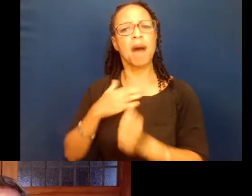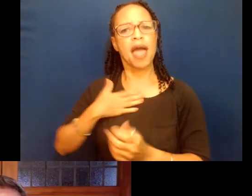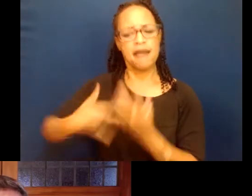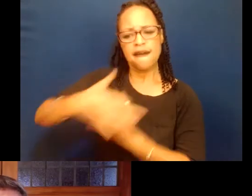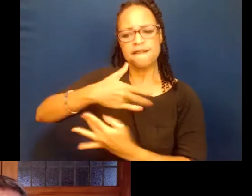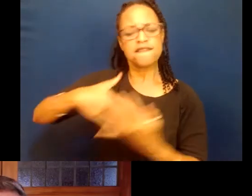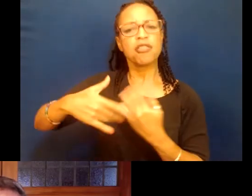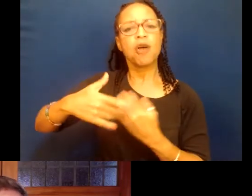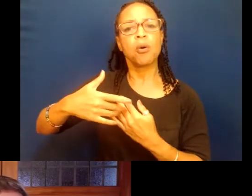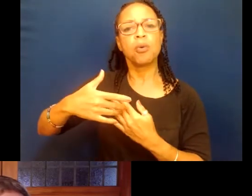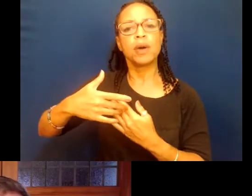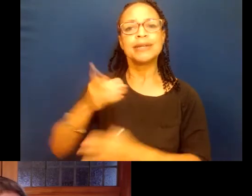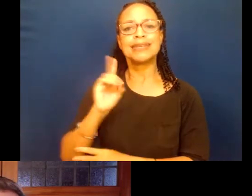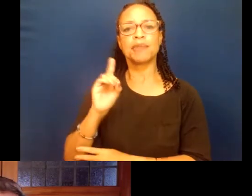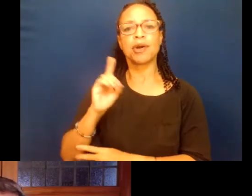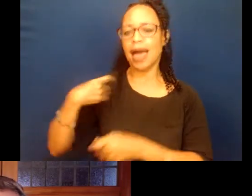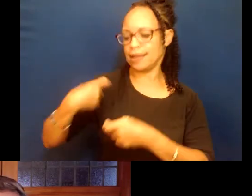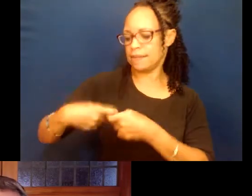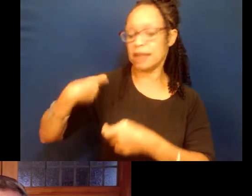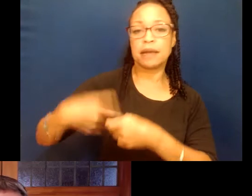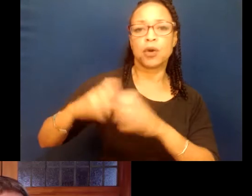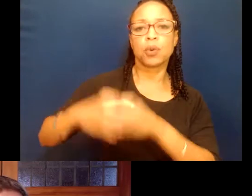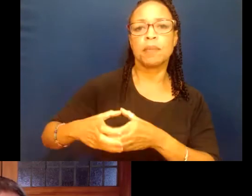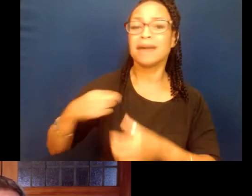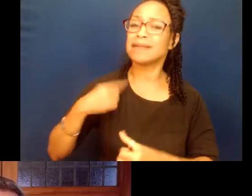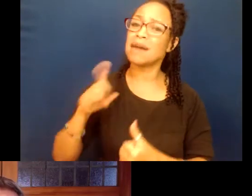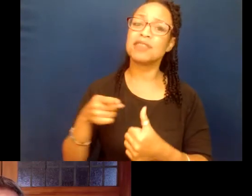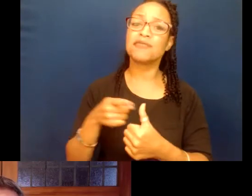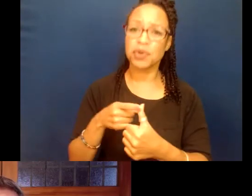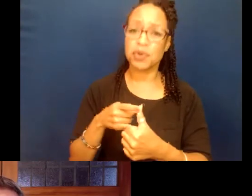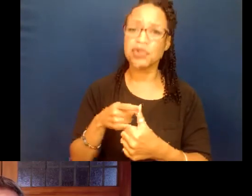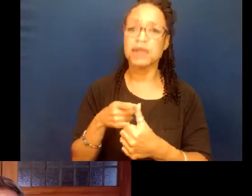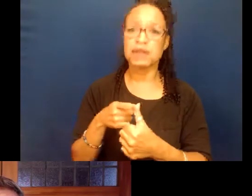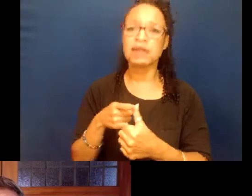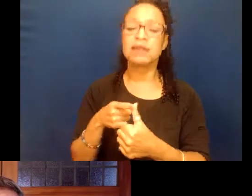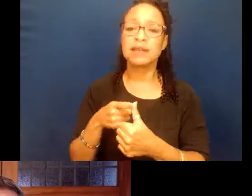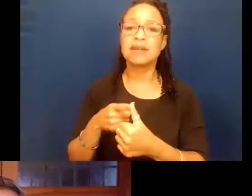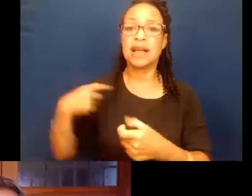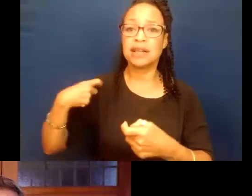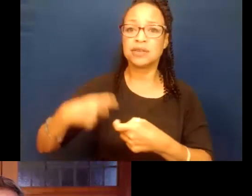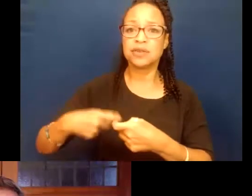-Latino Caucus. And I got to tell you, I was one of the first Chicano-Latino fellows in the country.